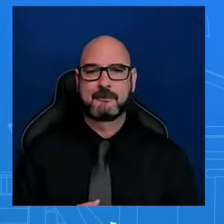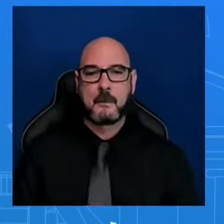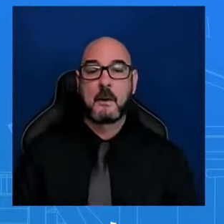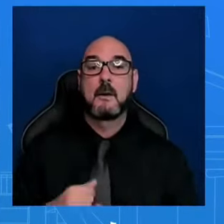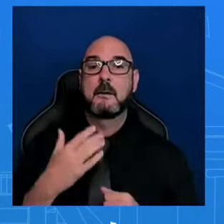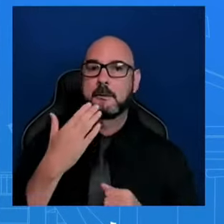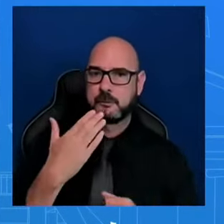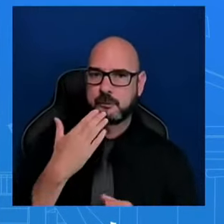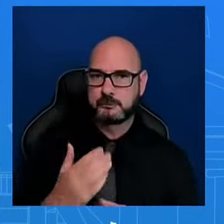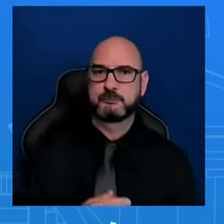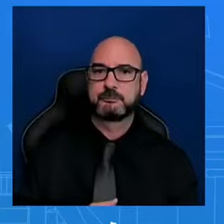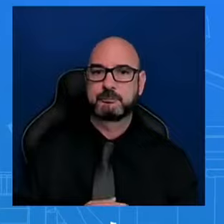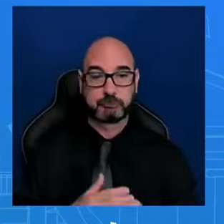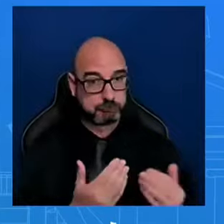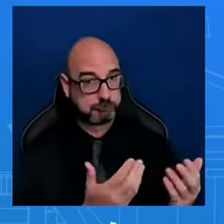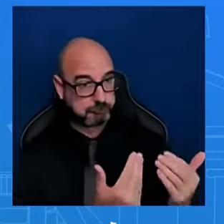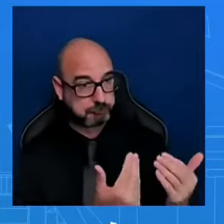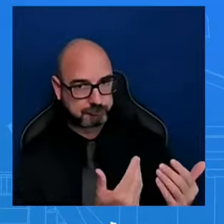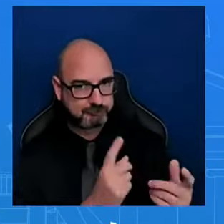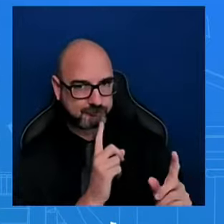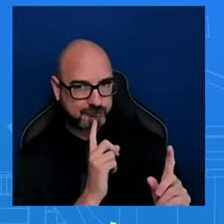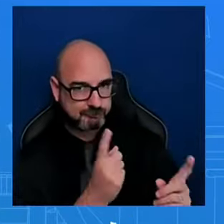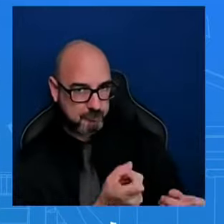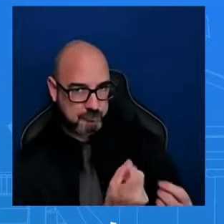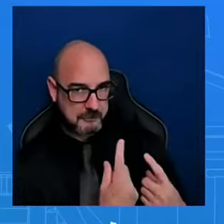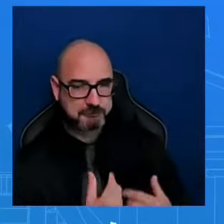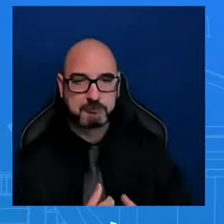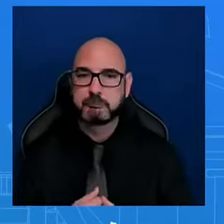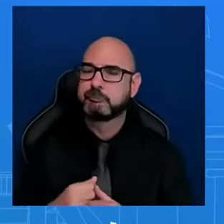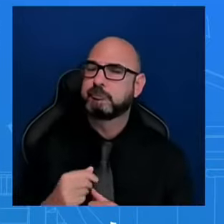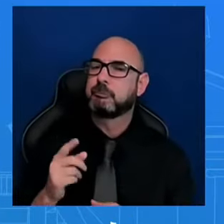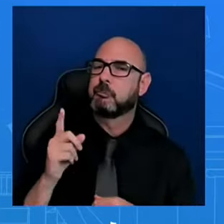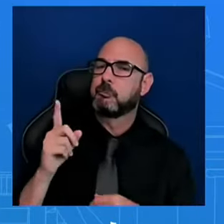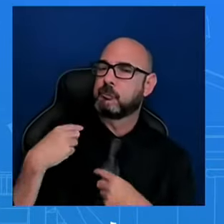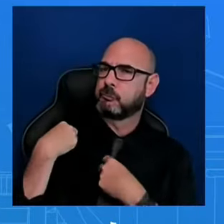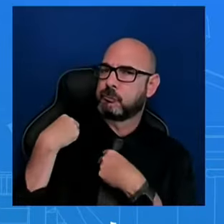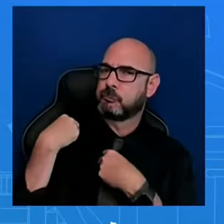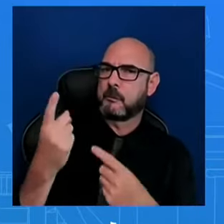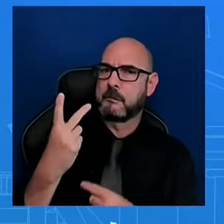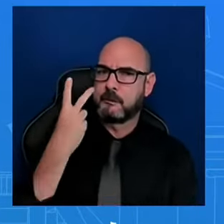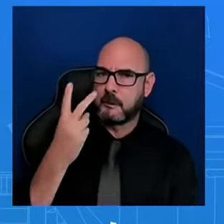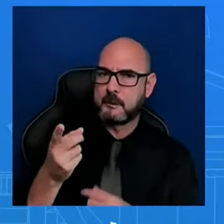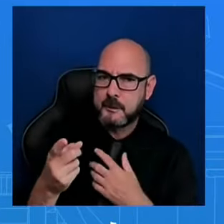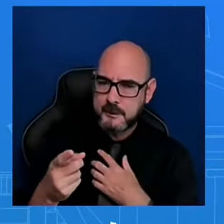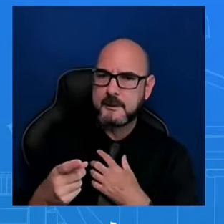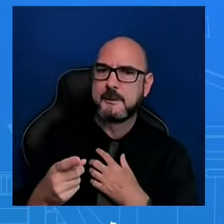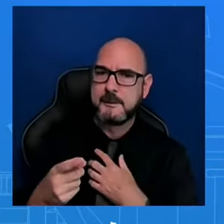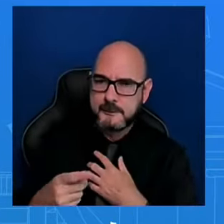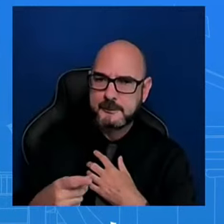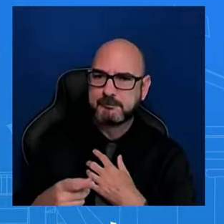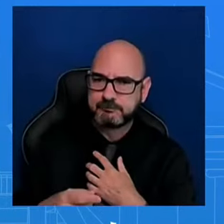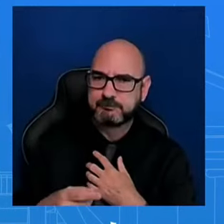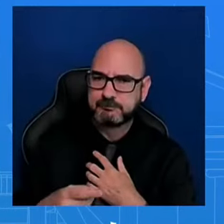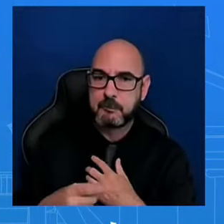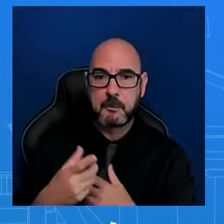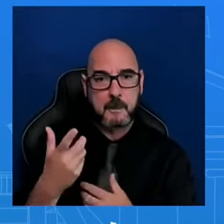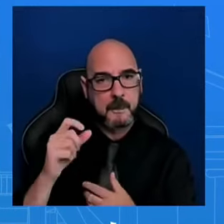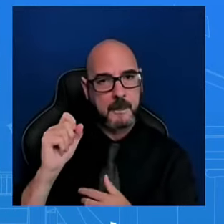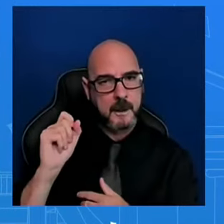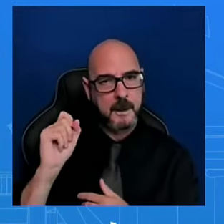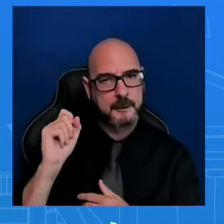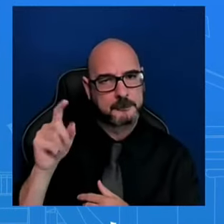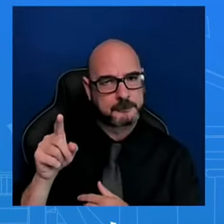I'd ask you— You are correct. It's been a while. So go ahead. Thank you. I'd to ask you about press freedom and then about a significant White House personnel matter.